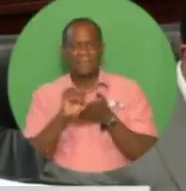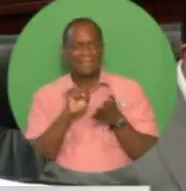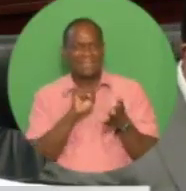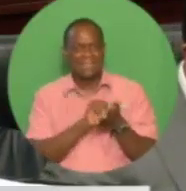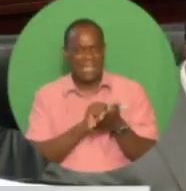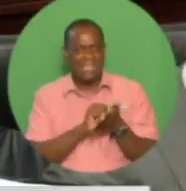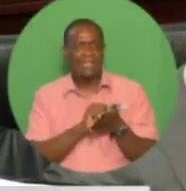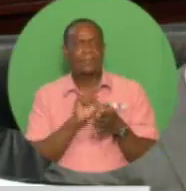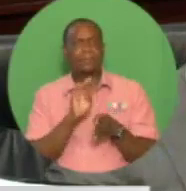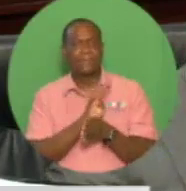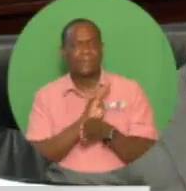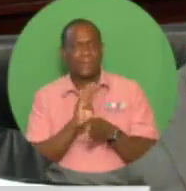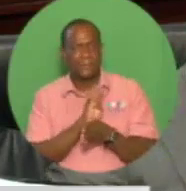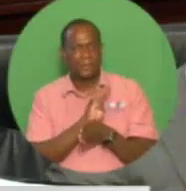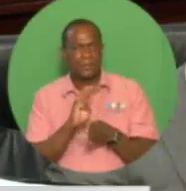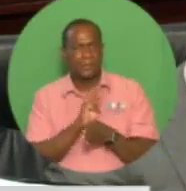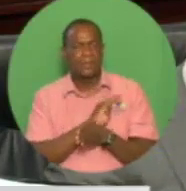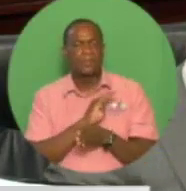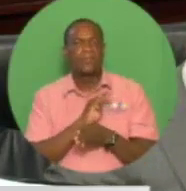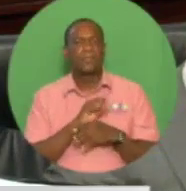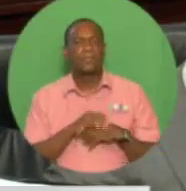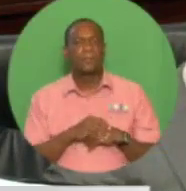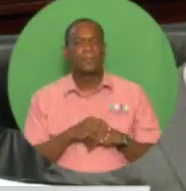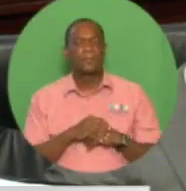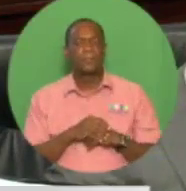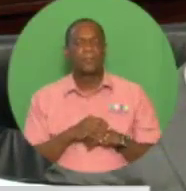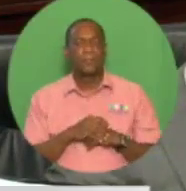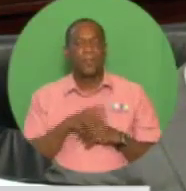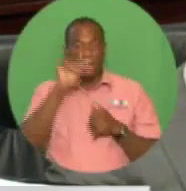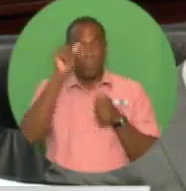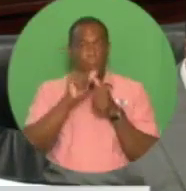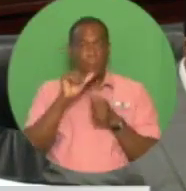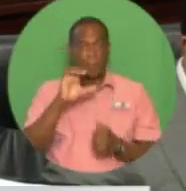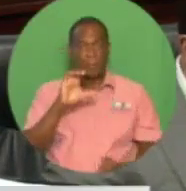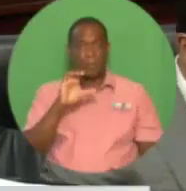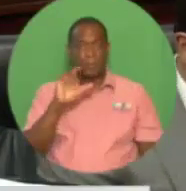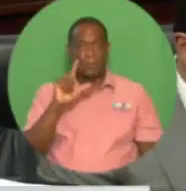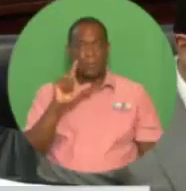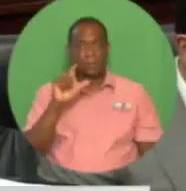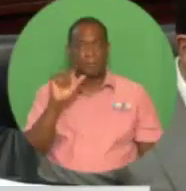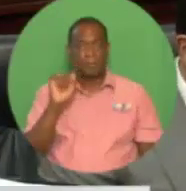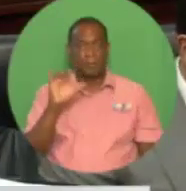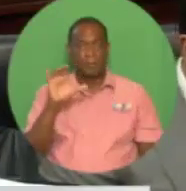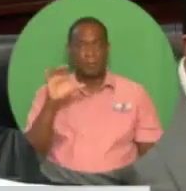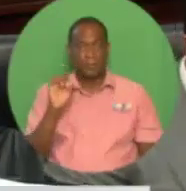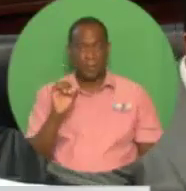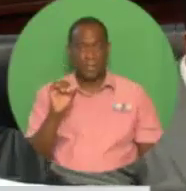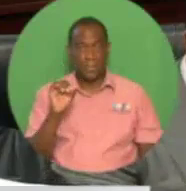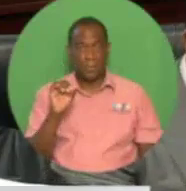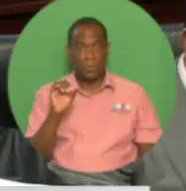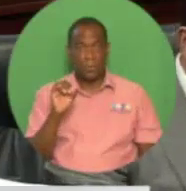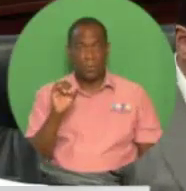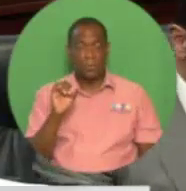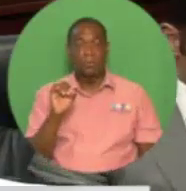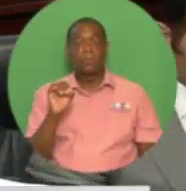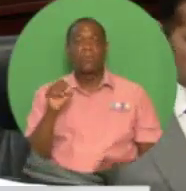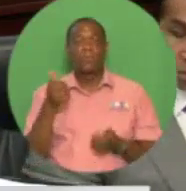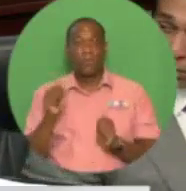company, to hold assets recovered from the Clico group of companies, including Republic Bank and Angostura shares.